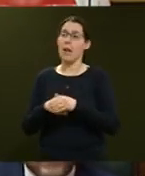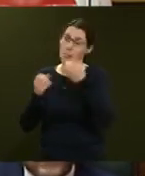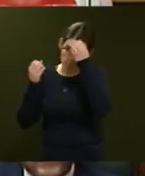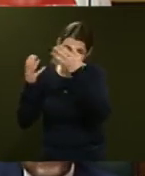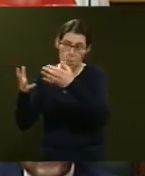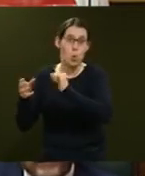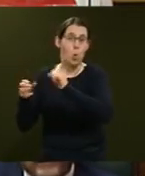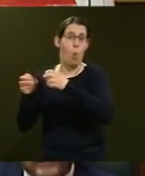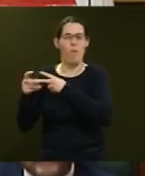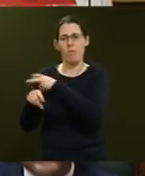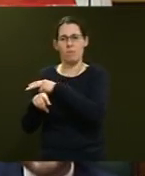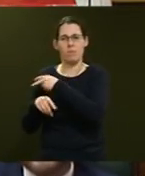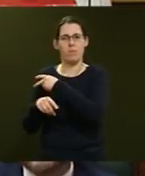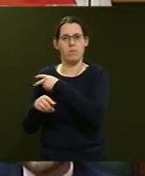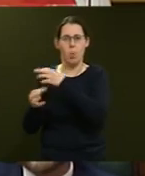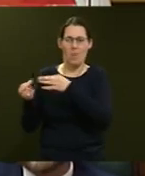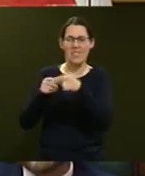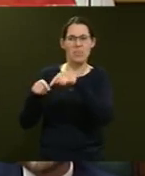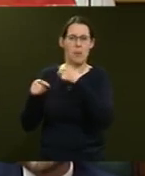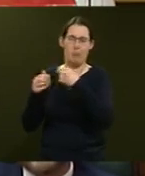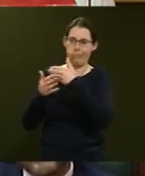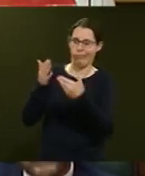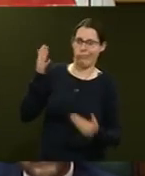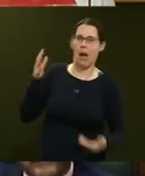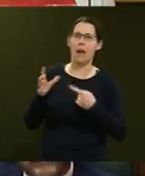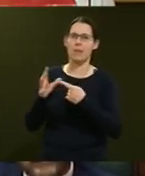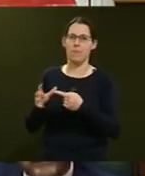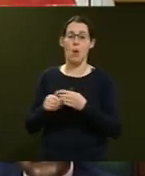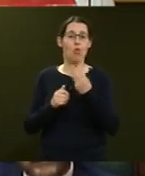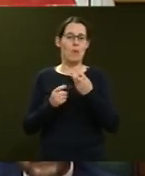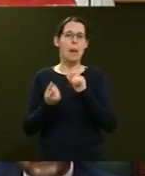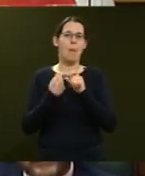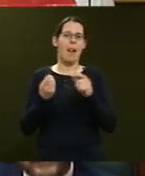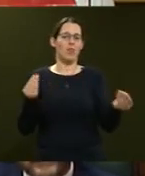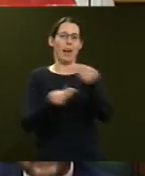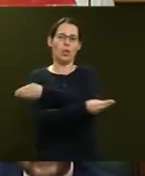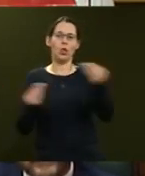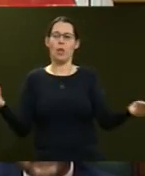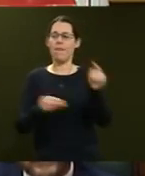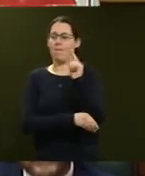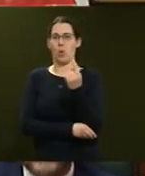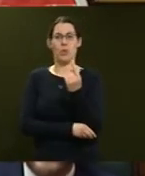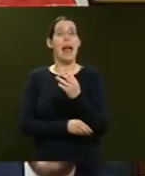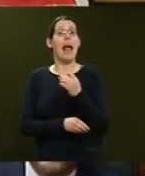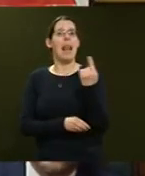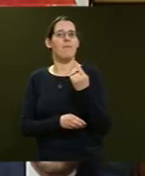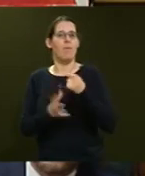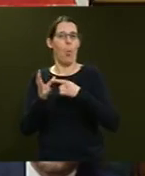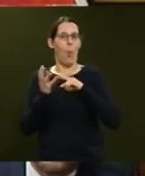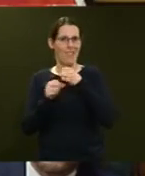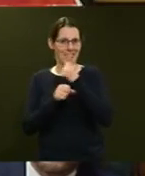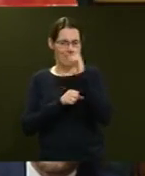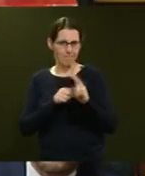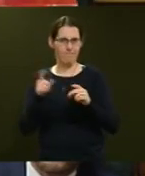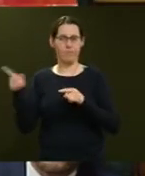There are three email exchanges. The first on the 11th of August, where Derek Handley emails Claire Curran about the CTO